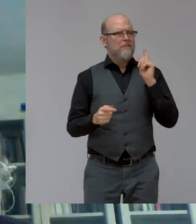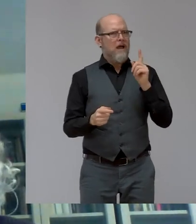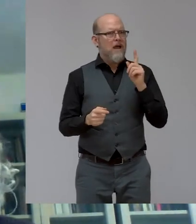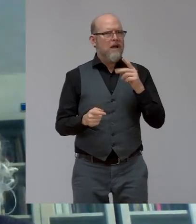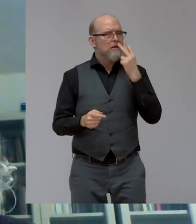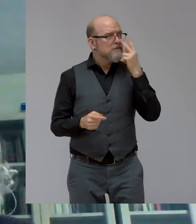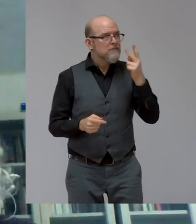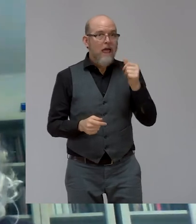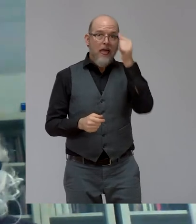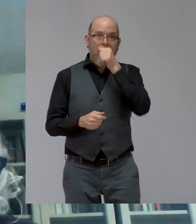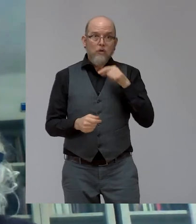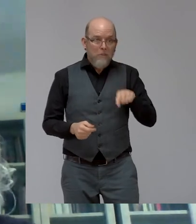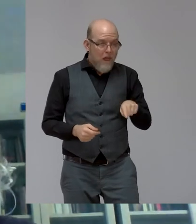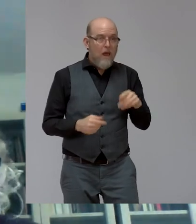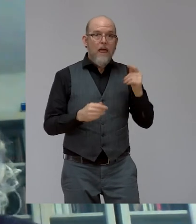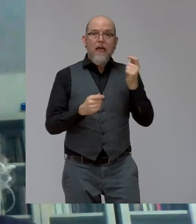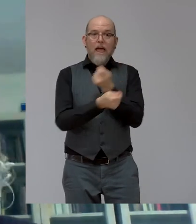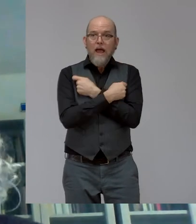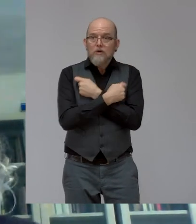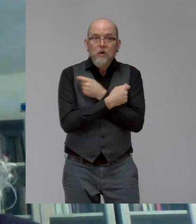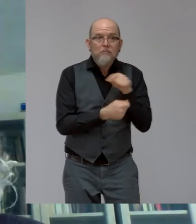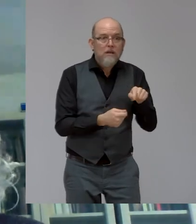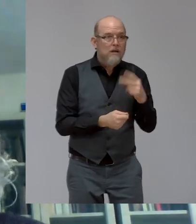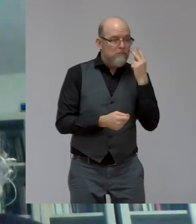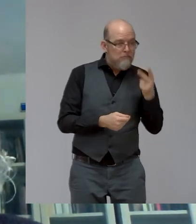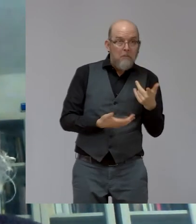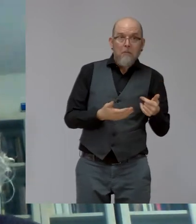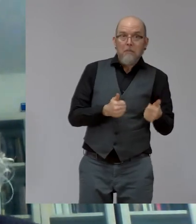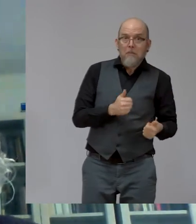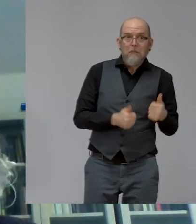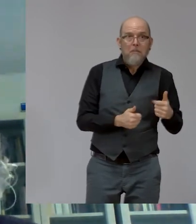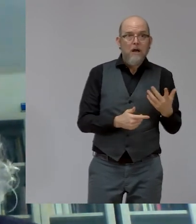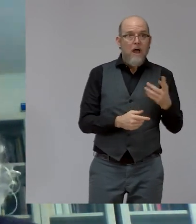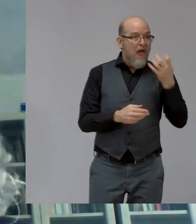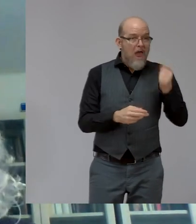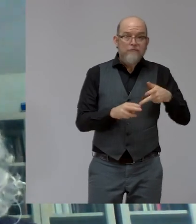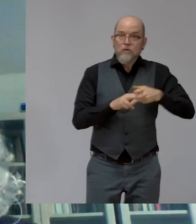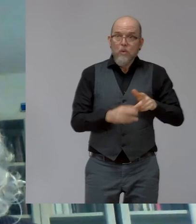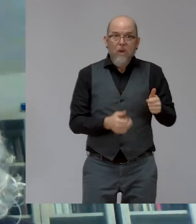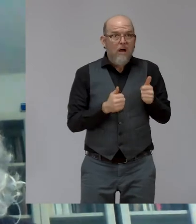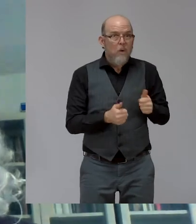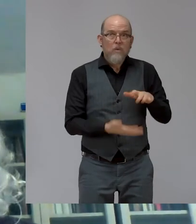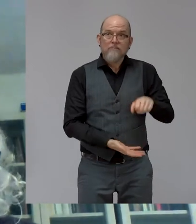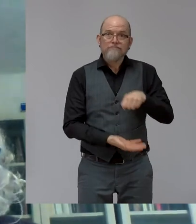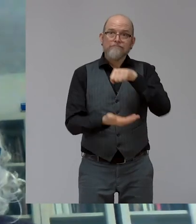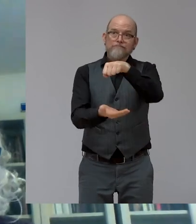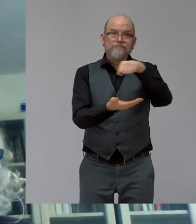Egypt, also in Brazil. I think we have the tools to do that, but I think we need to engage in that much more proactively.